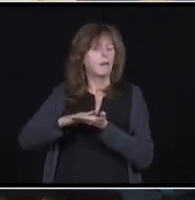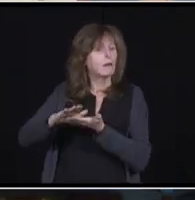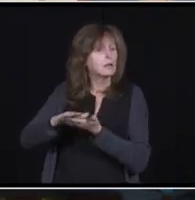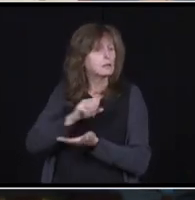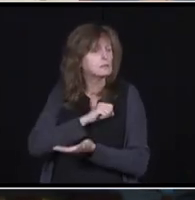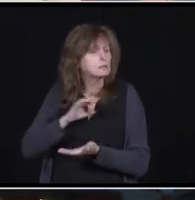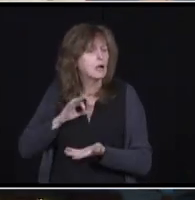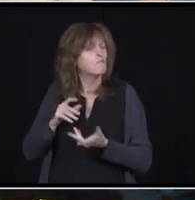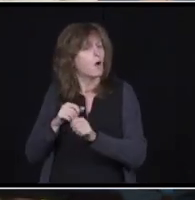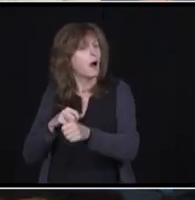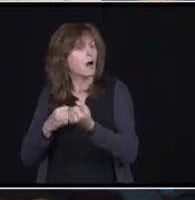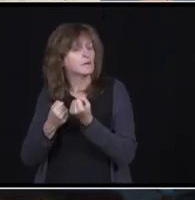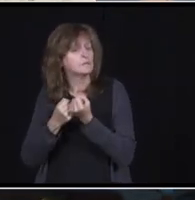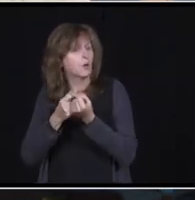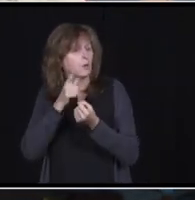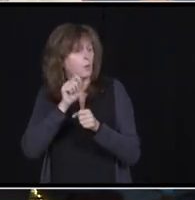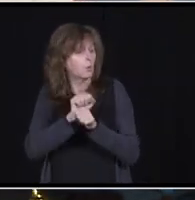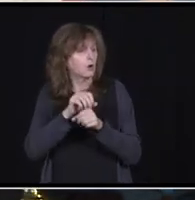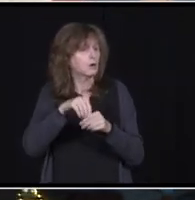minister. Thank you.